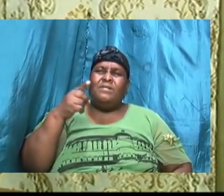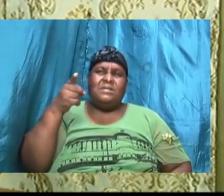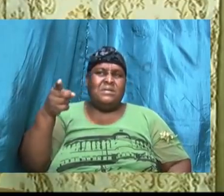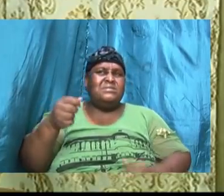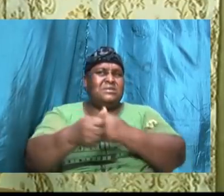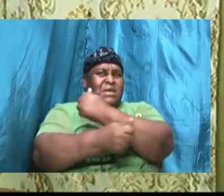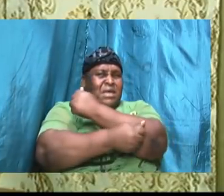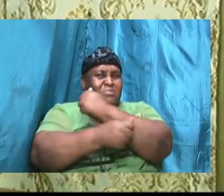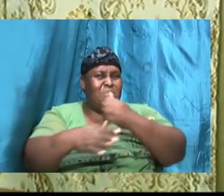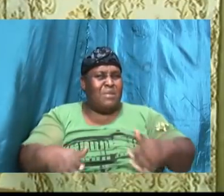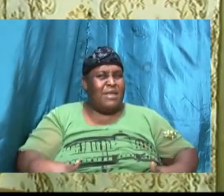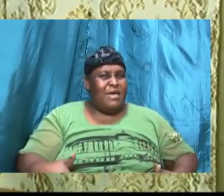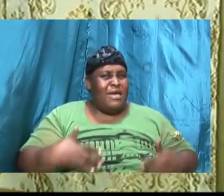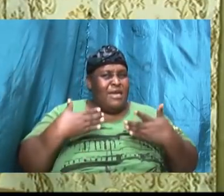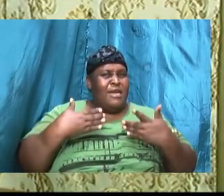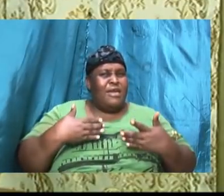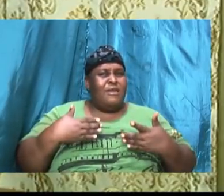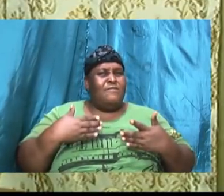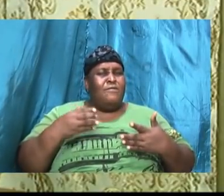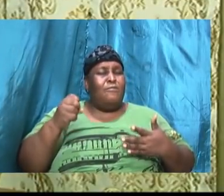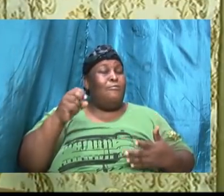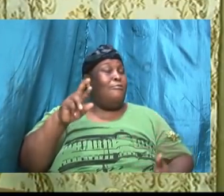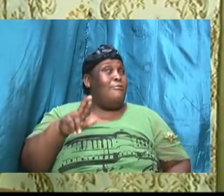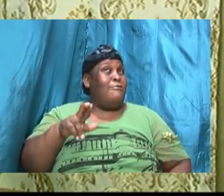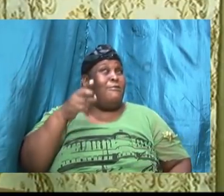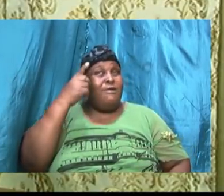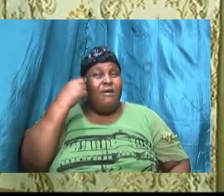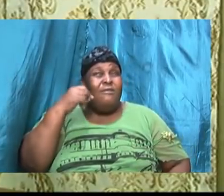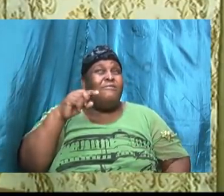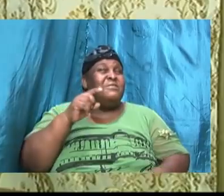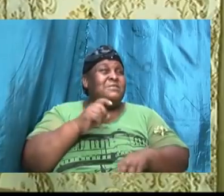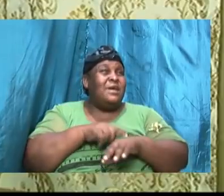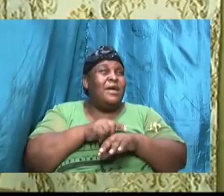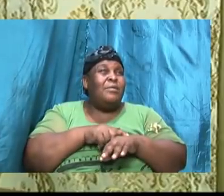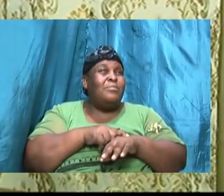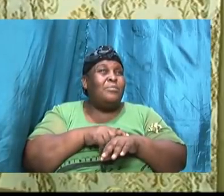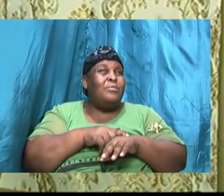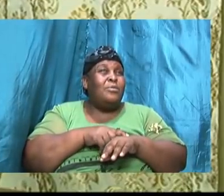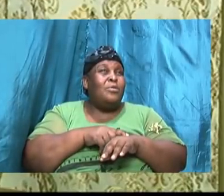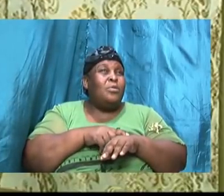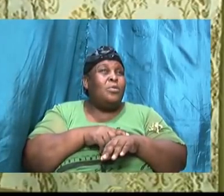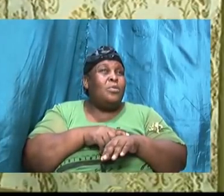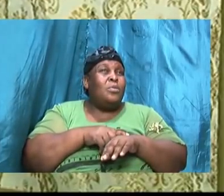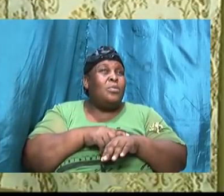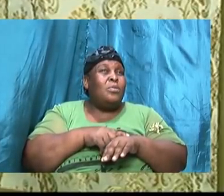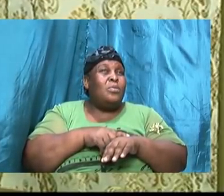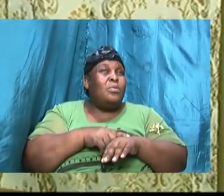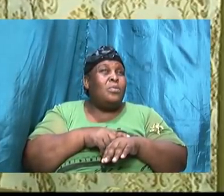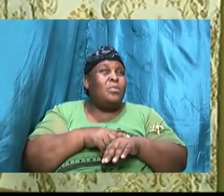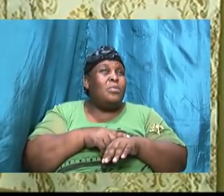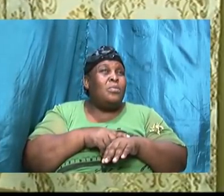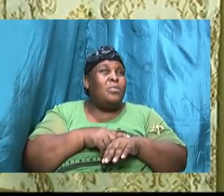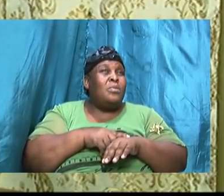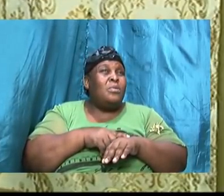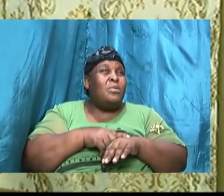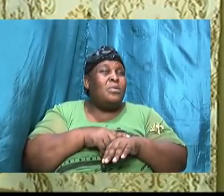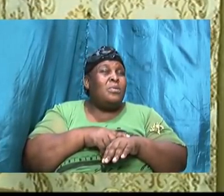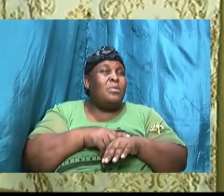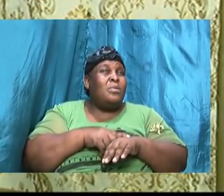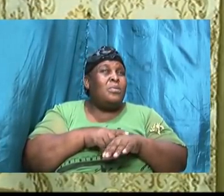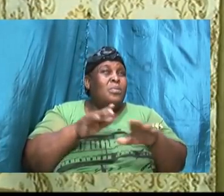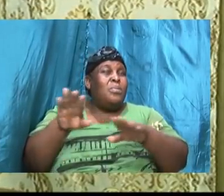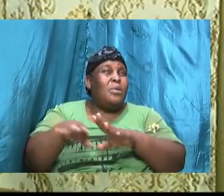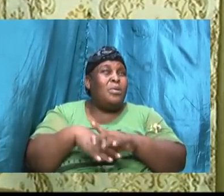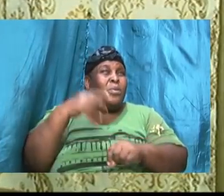or did he for a moment walk out of God's perfect will for